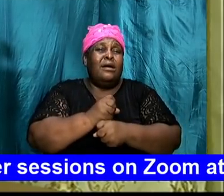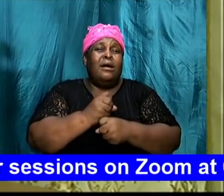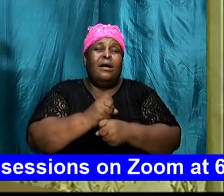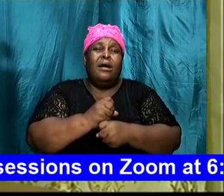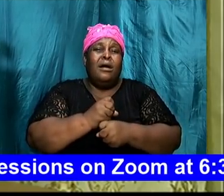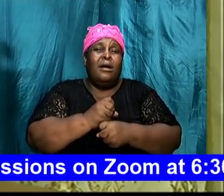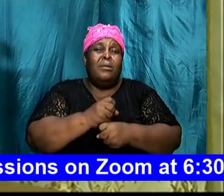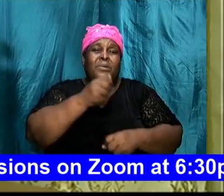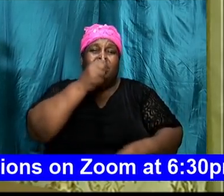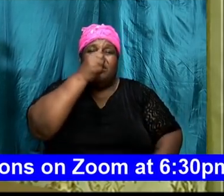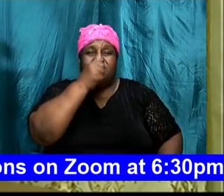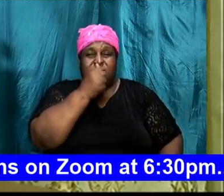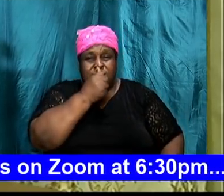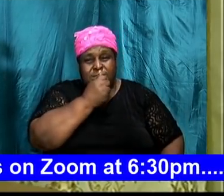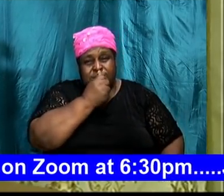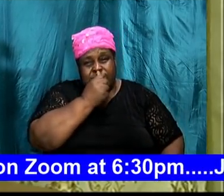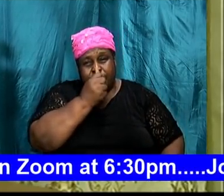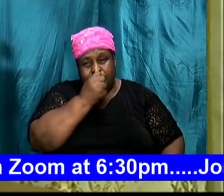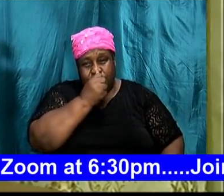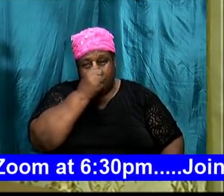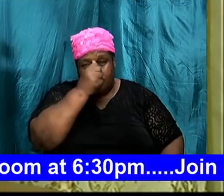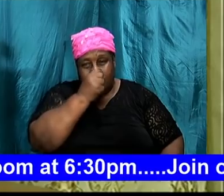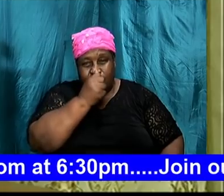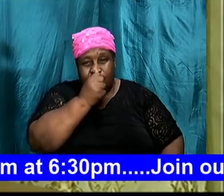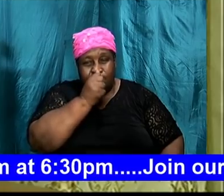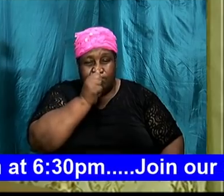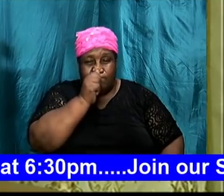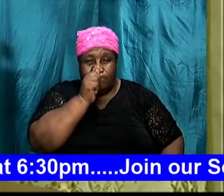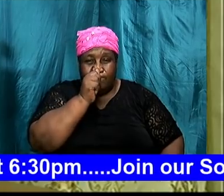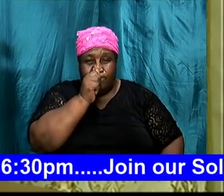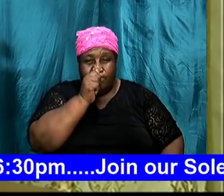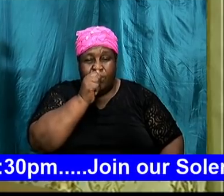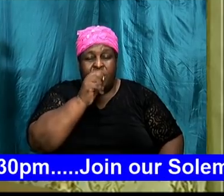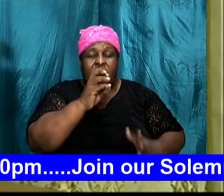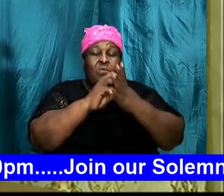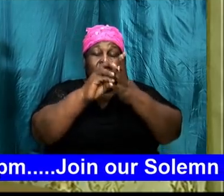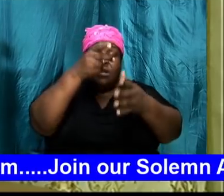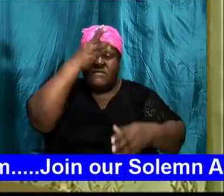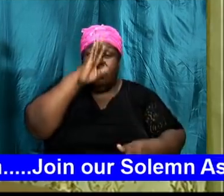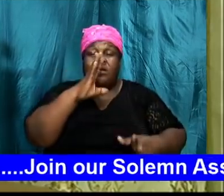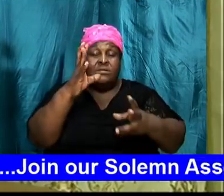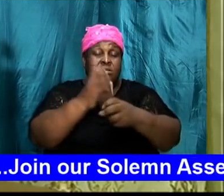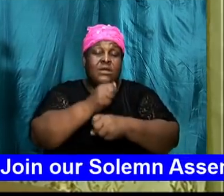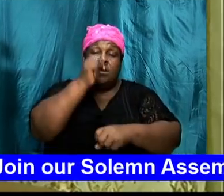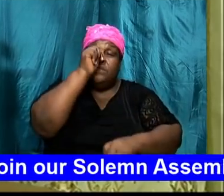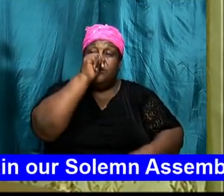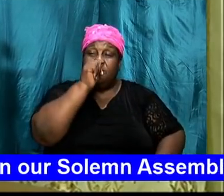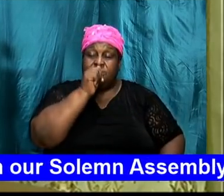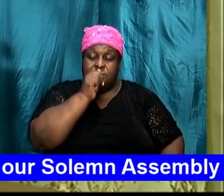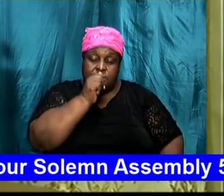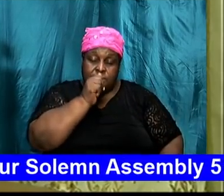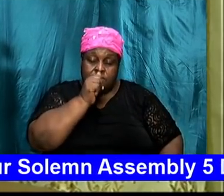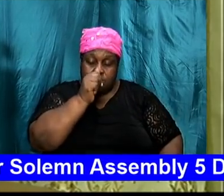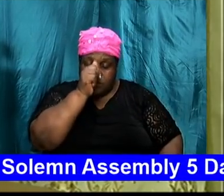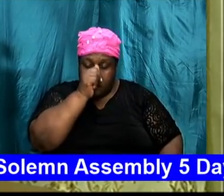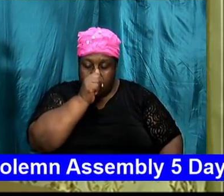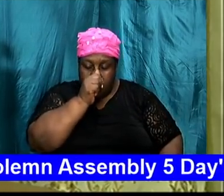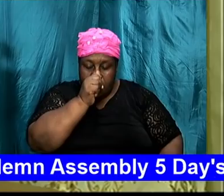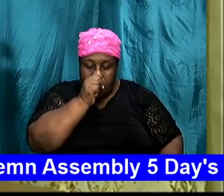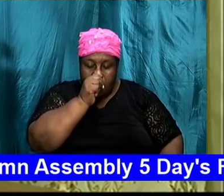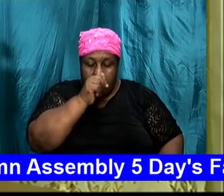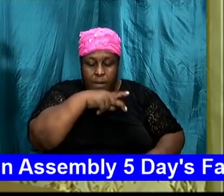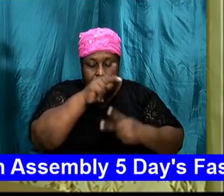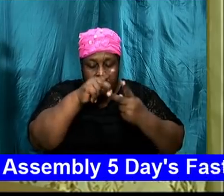what is it that we can learn we can learn that the will of God takes patience let me point out to us that the